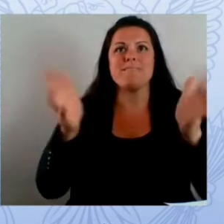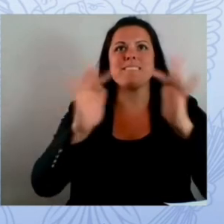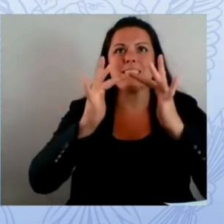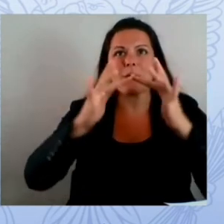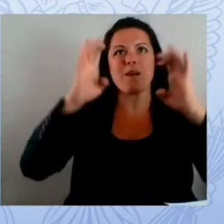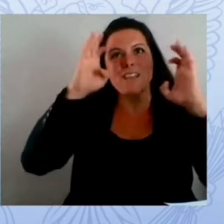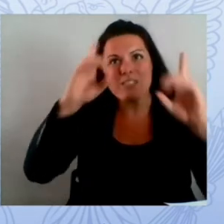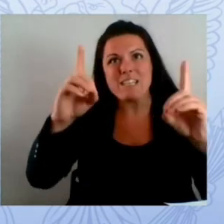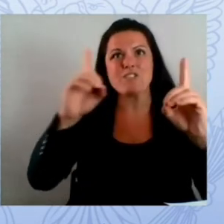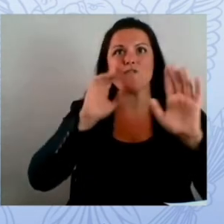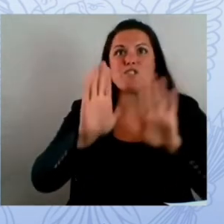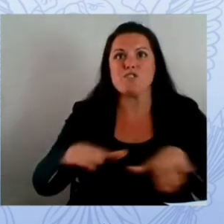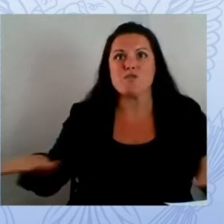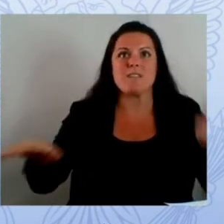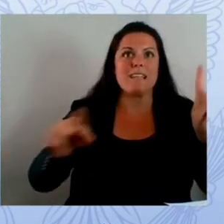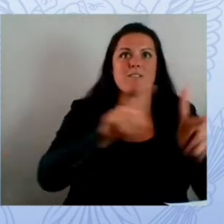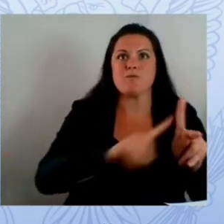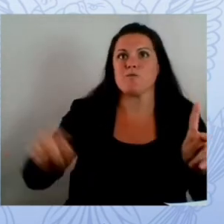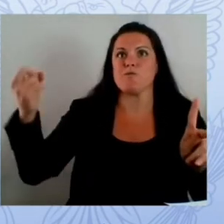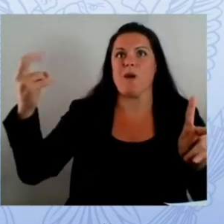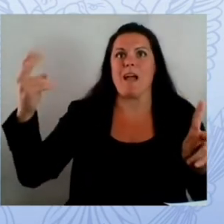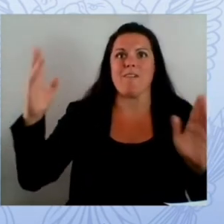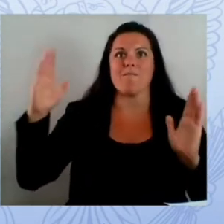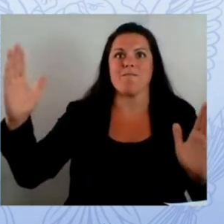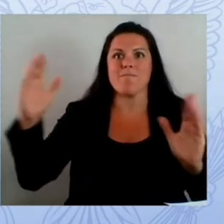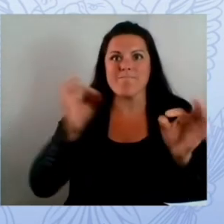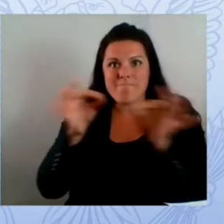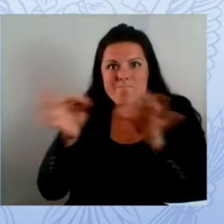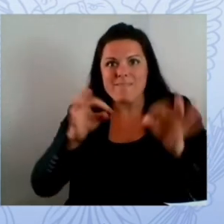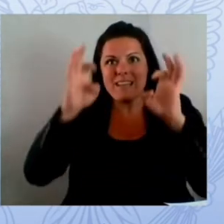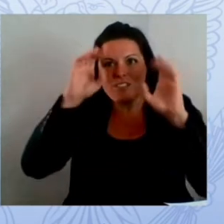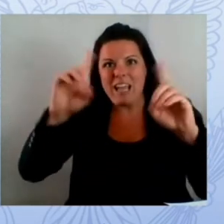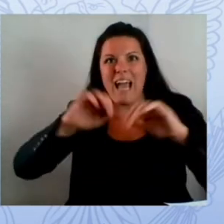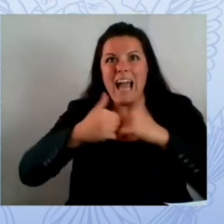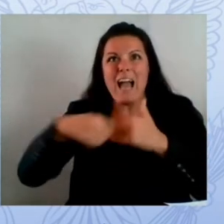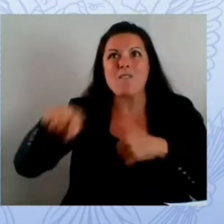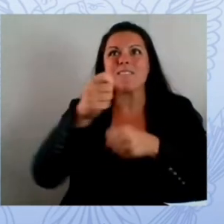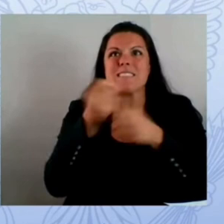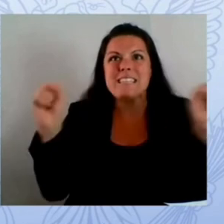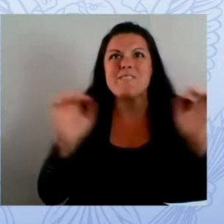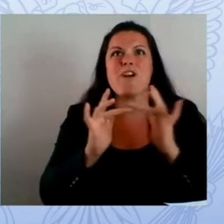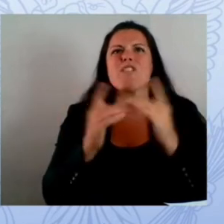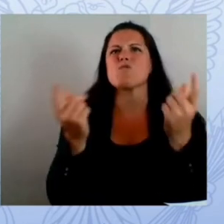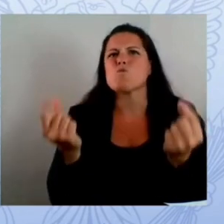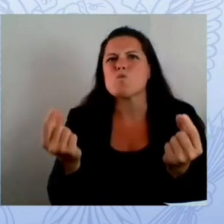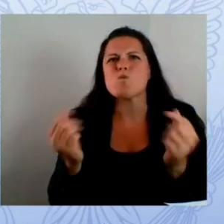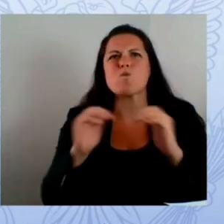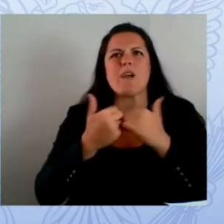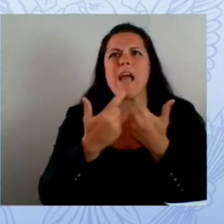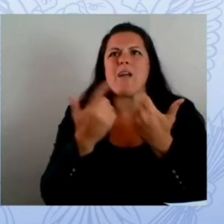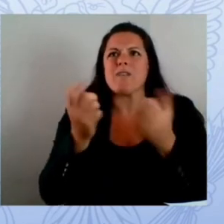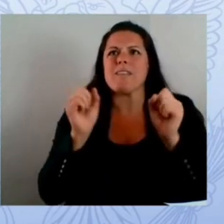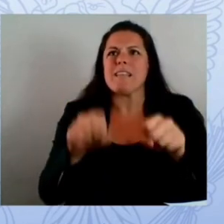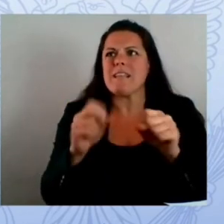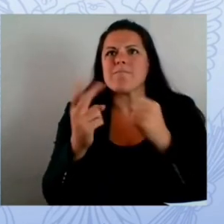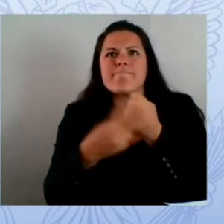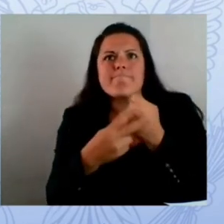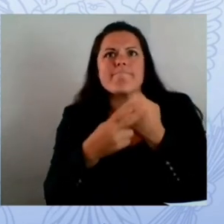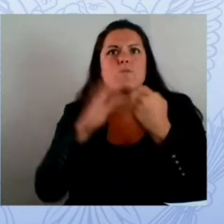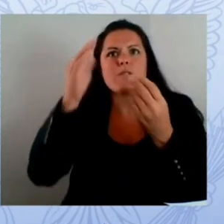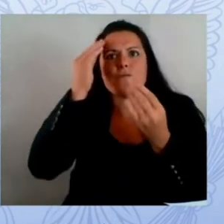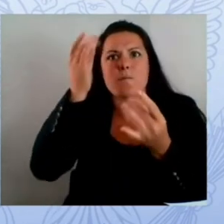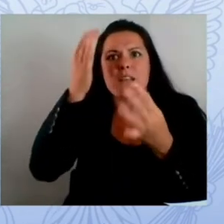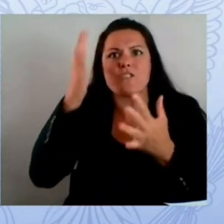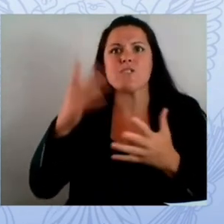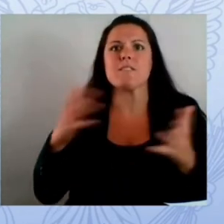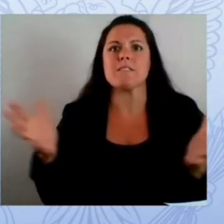madness competition this yearly capture the flag event allows us to have students work together as teams and